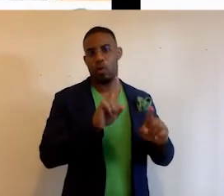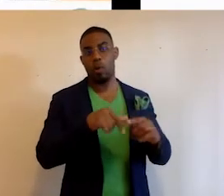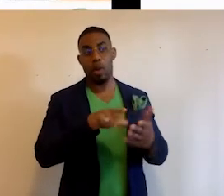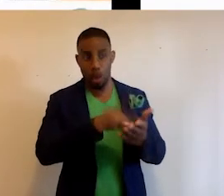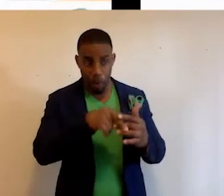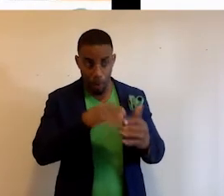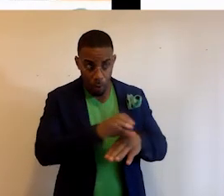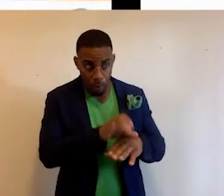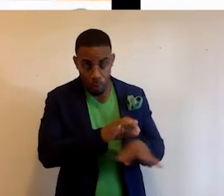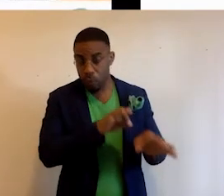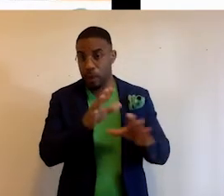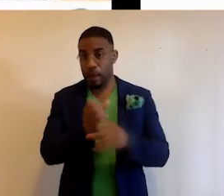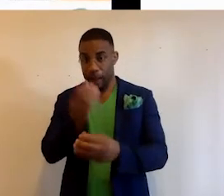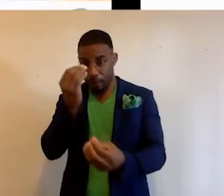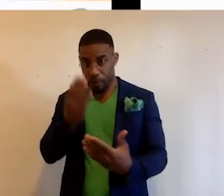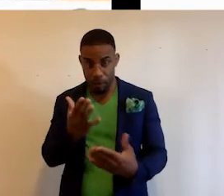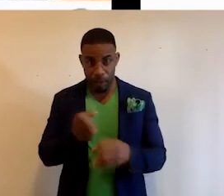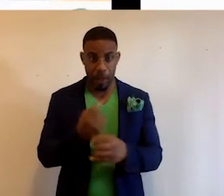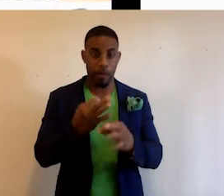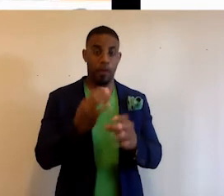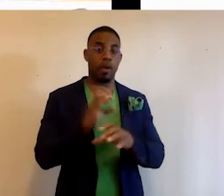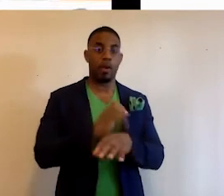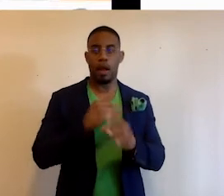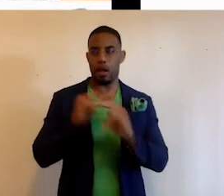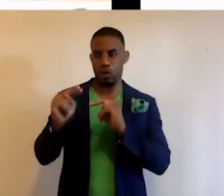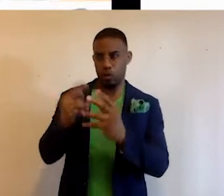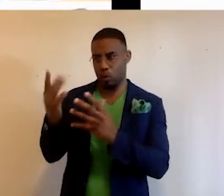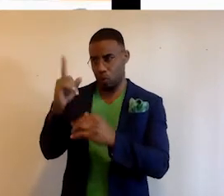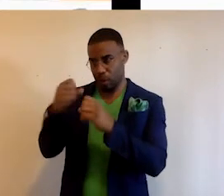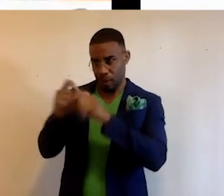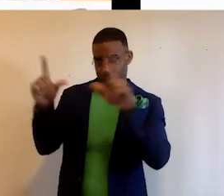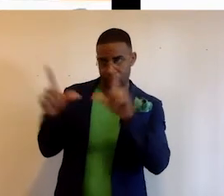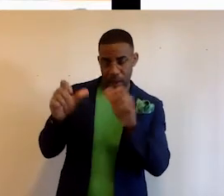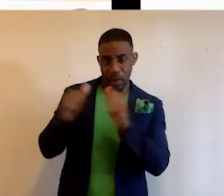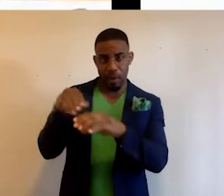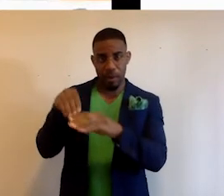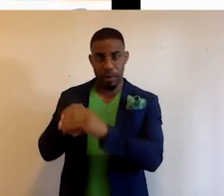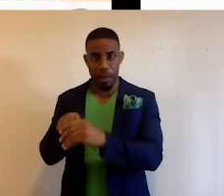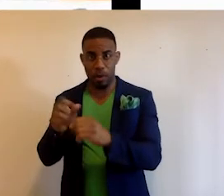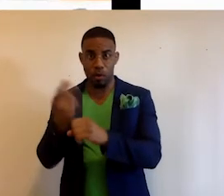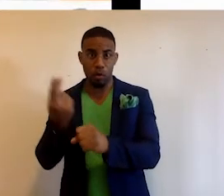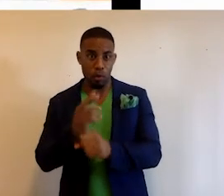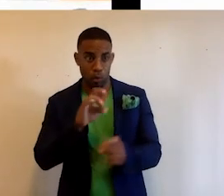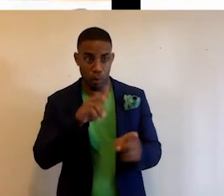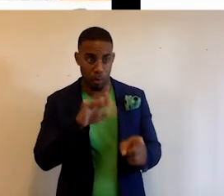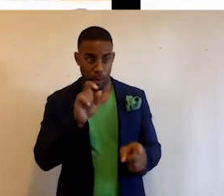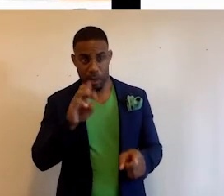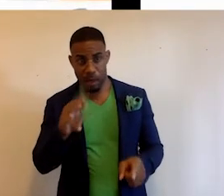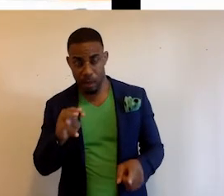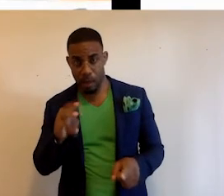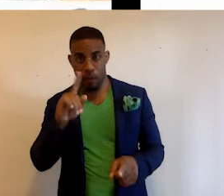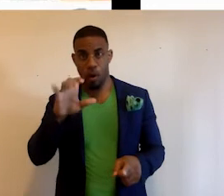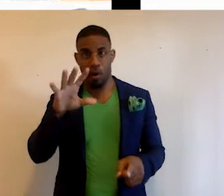they learned about computers and got a free computer. So, I negotiated a one-year license with the bank to use Roxbury.com for